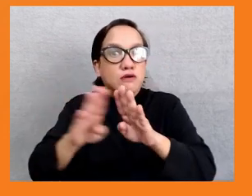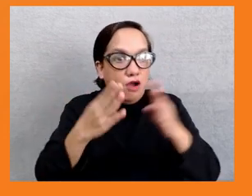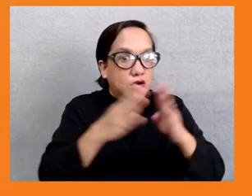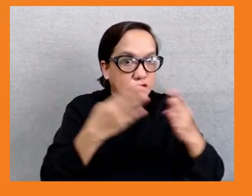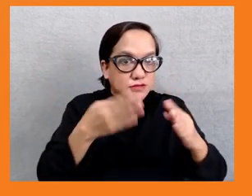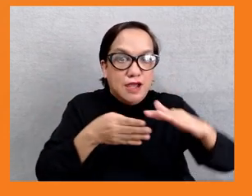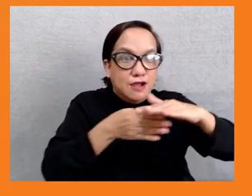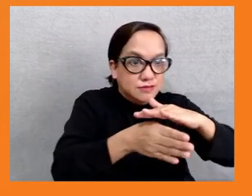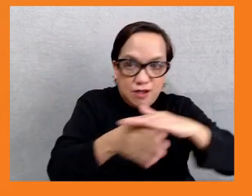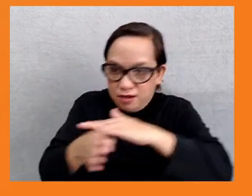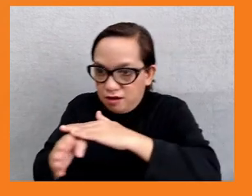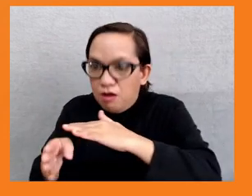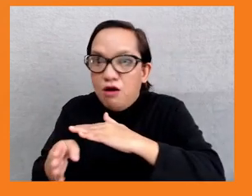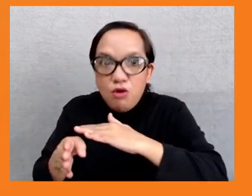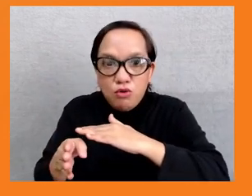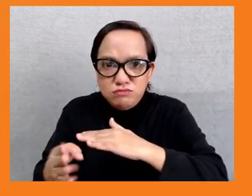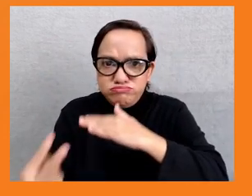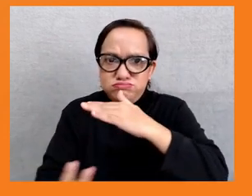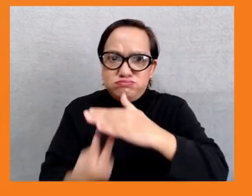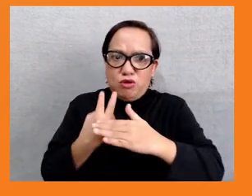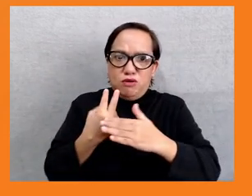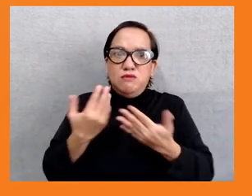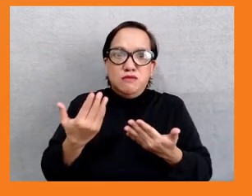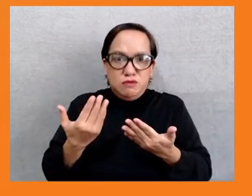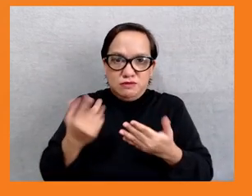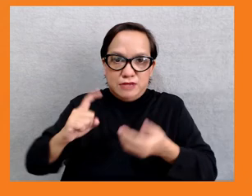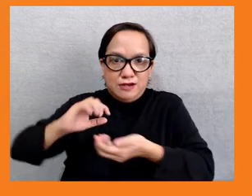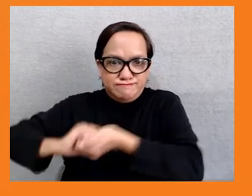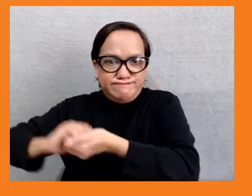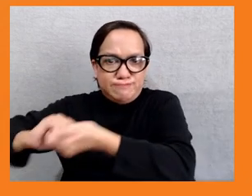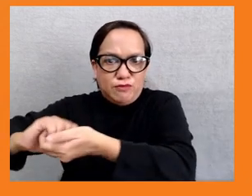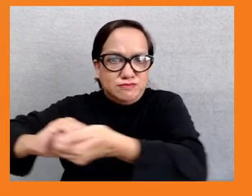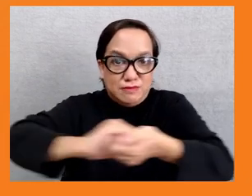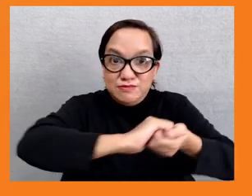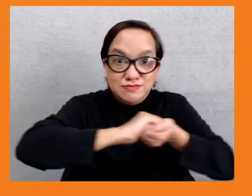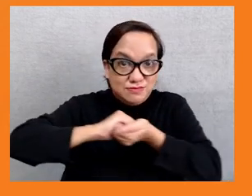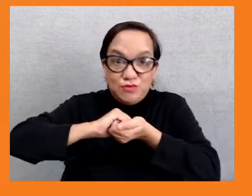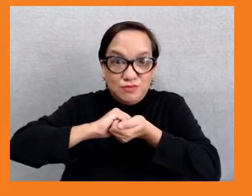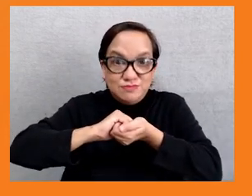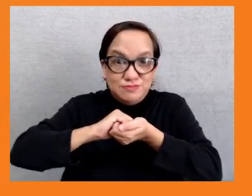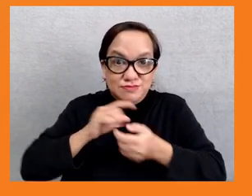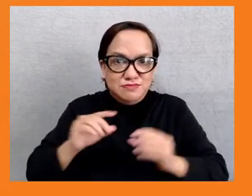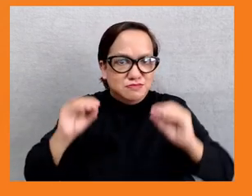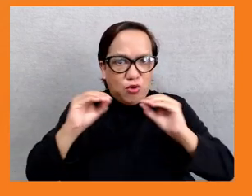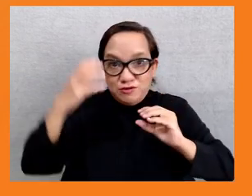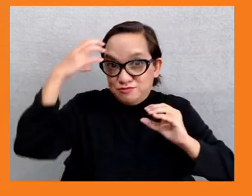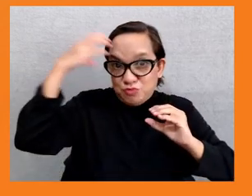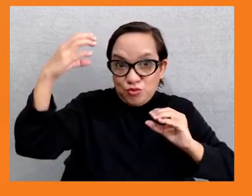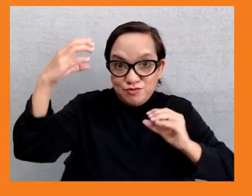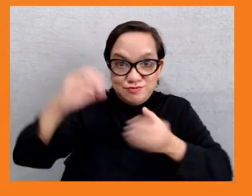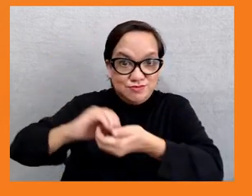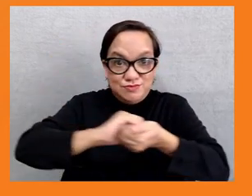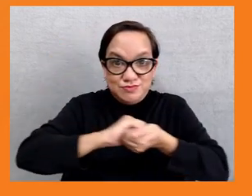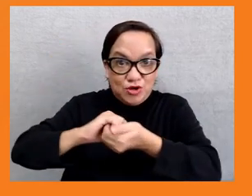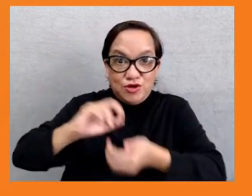partnership that the founding of the NGO Center symbolized. Through this process, we realized that CSOs bring